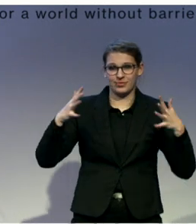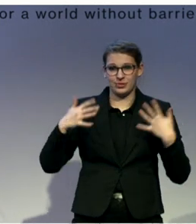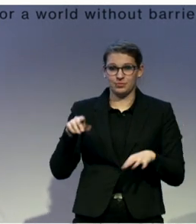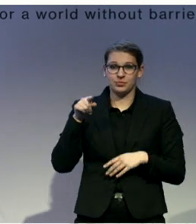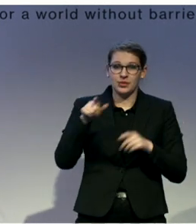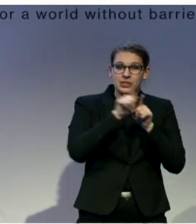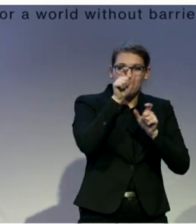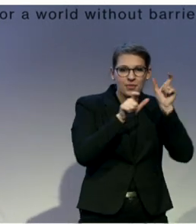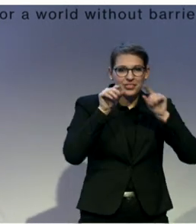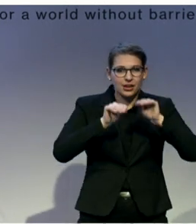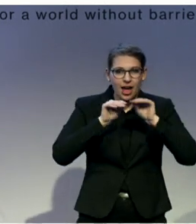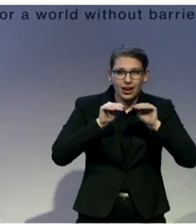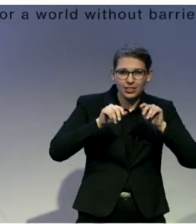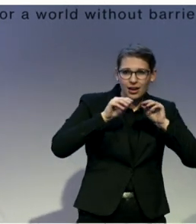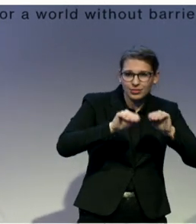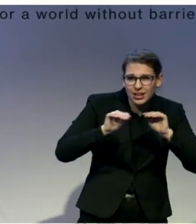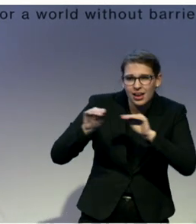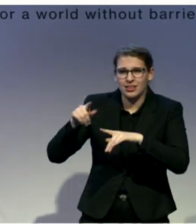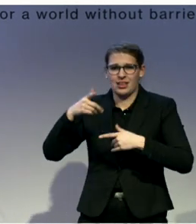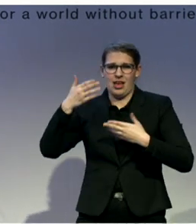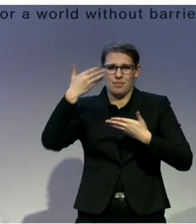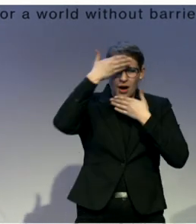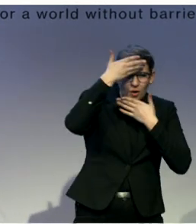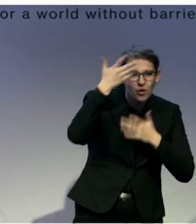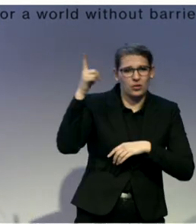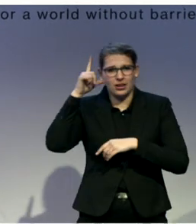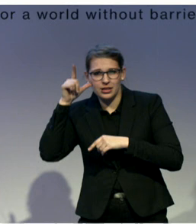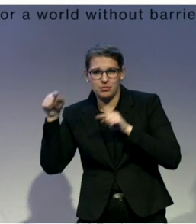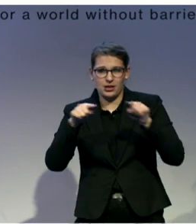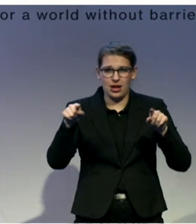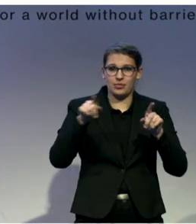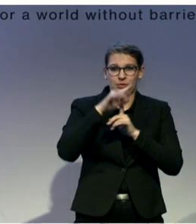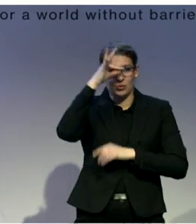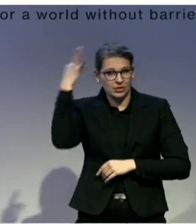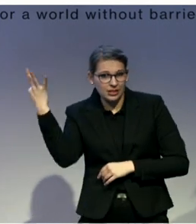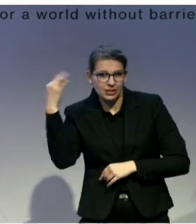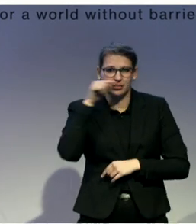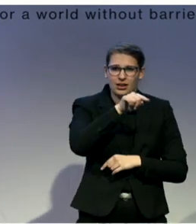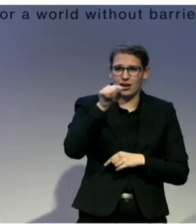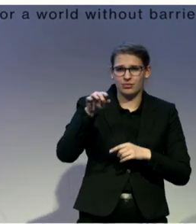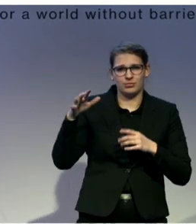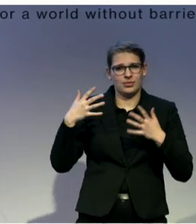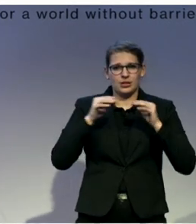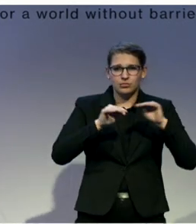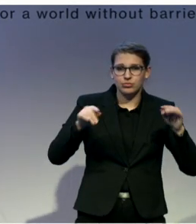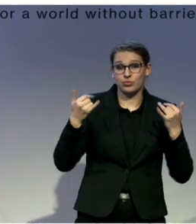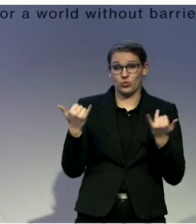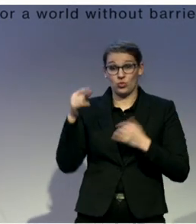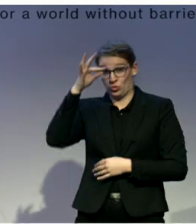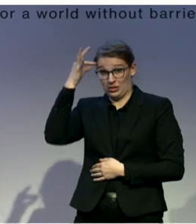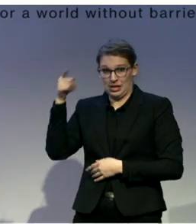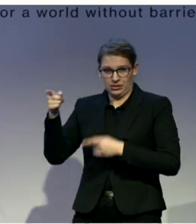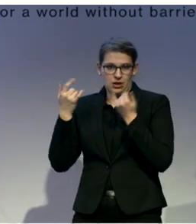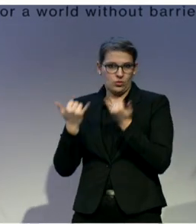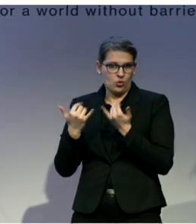and Tunisia currently. In Tunisia, the sign language lexicon is being developed. From some of the lessons that we've learned, we know